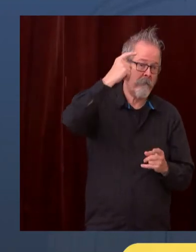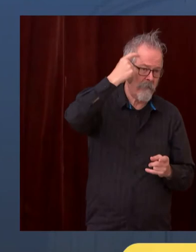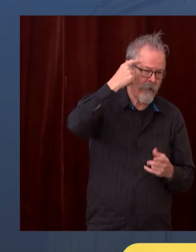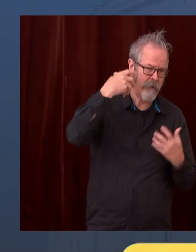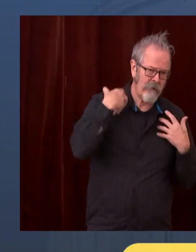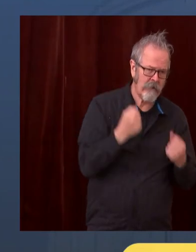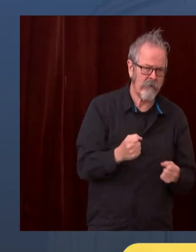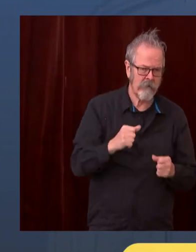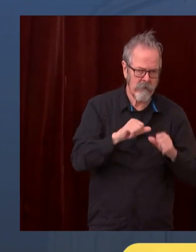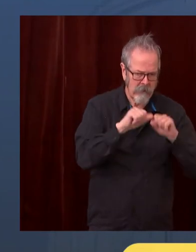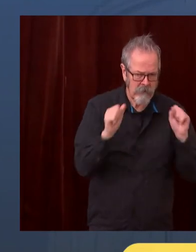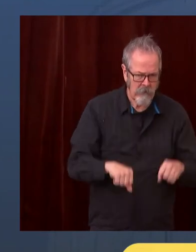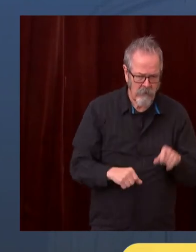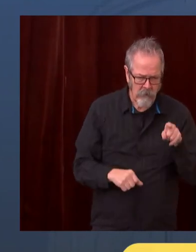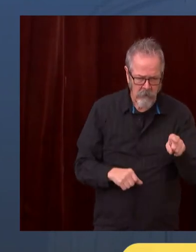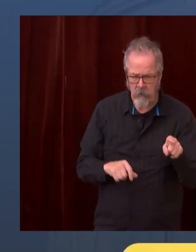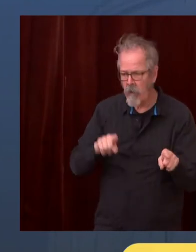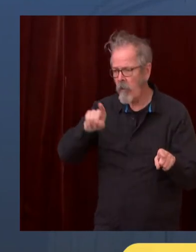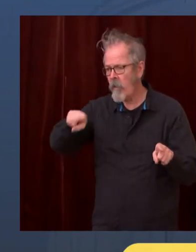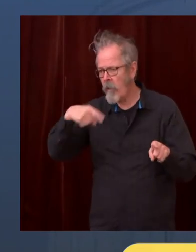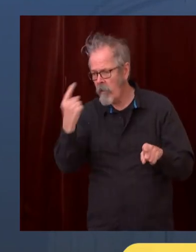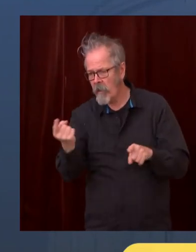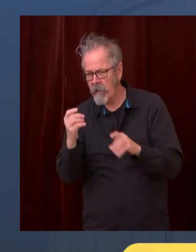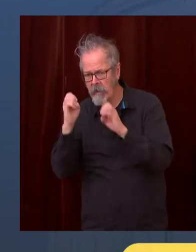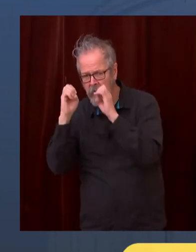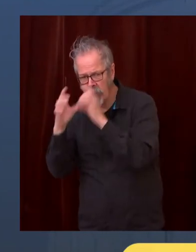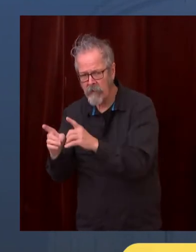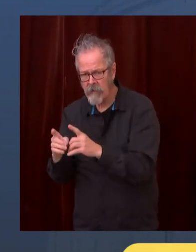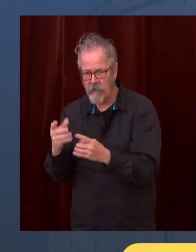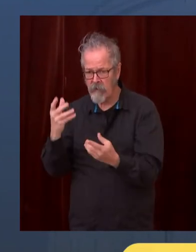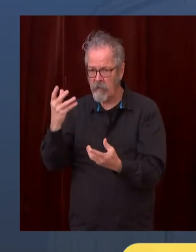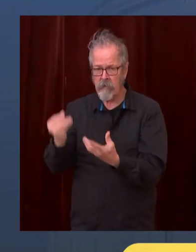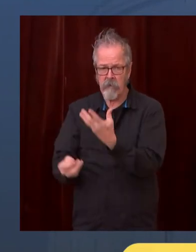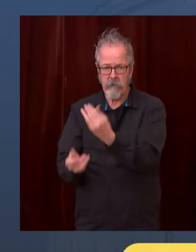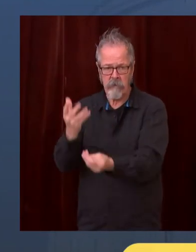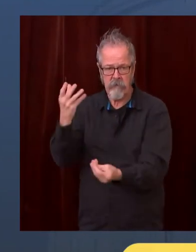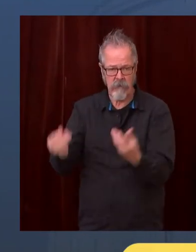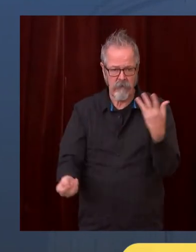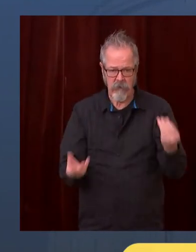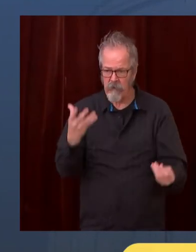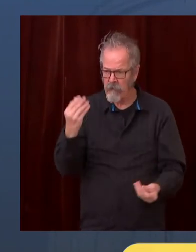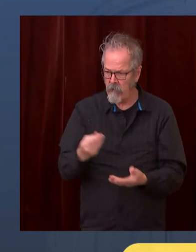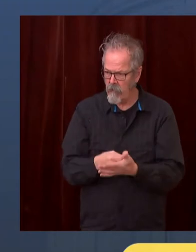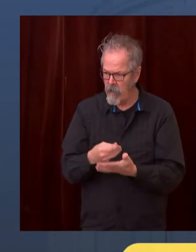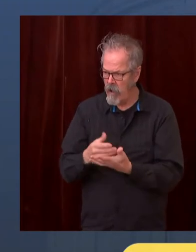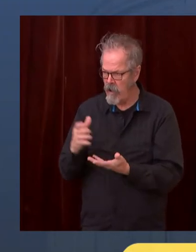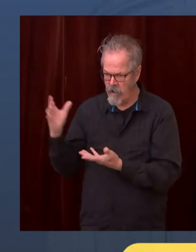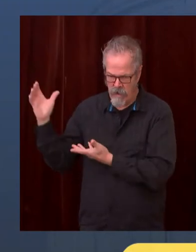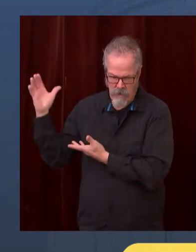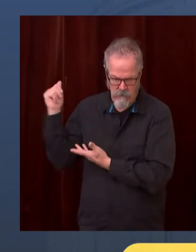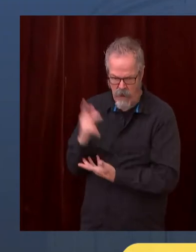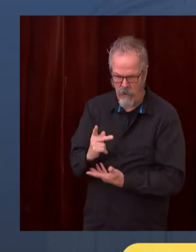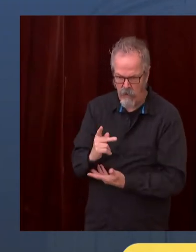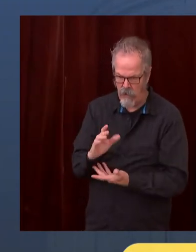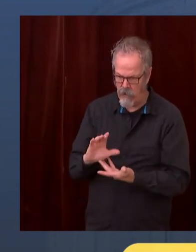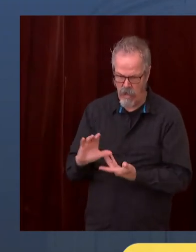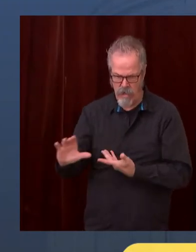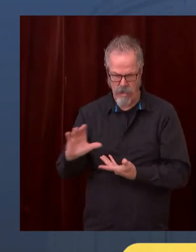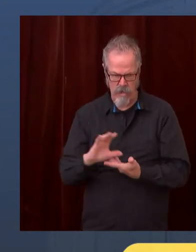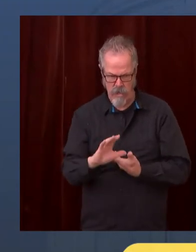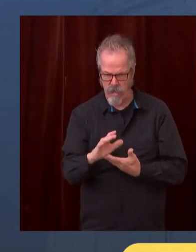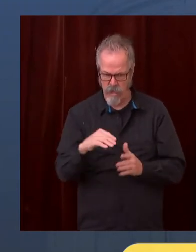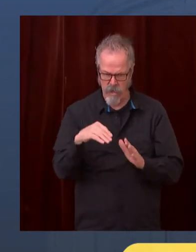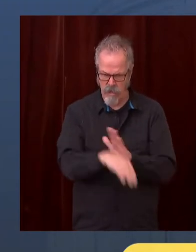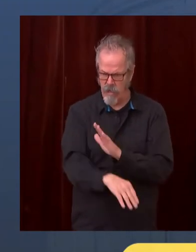I guess in the answer to your question, number one, it will be a very challenging effort by our state if we have